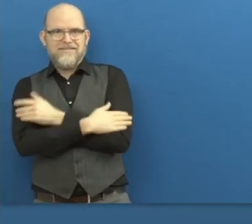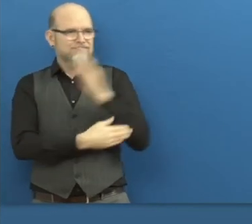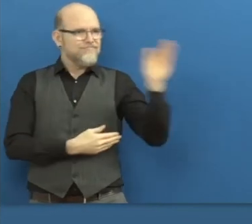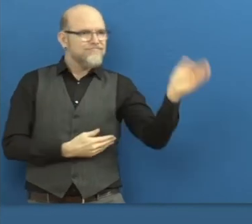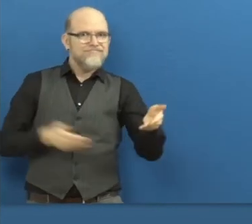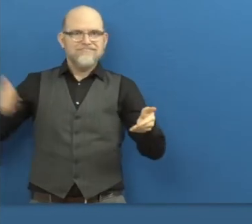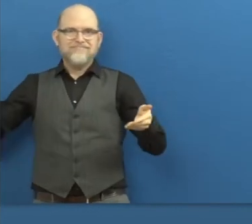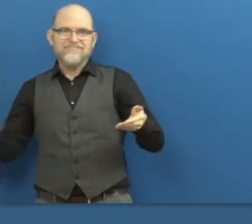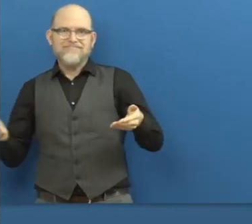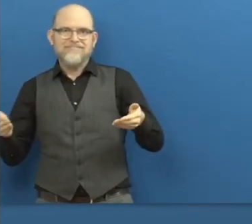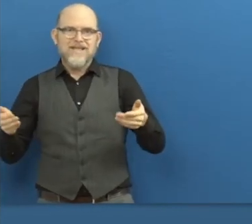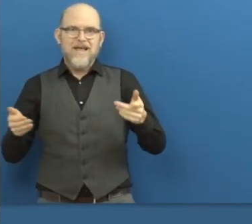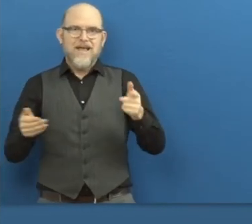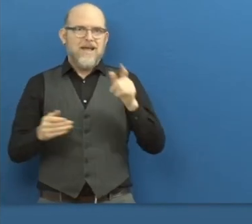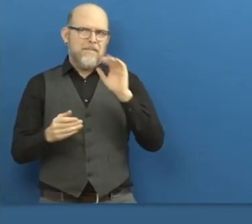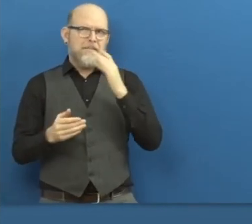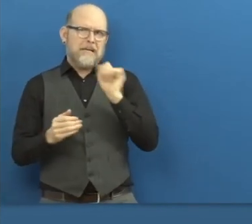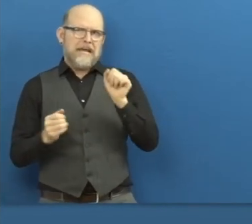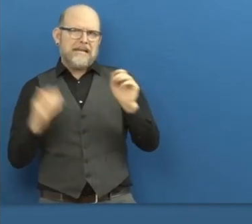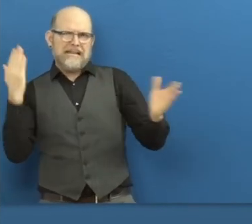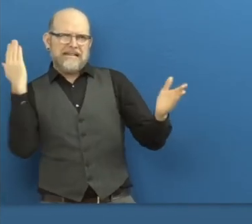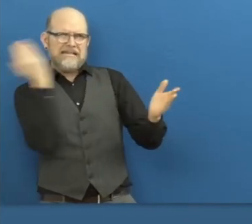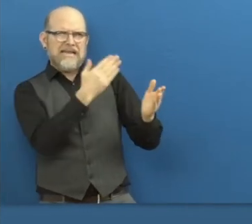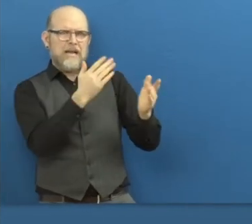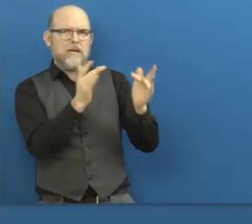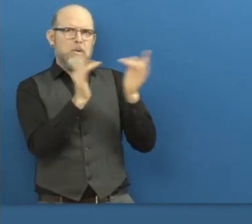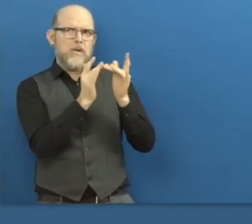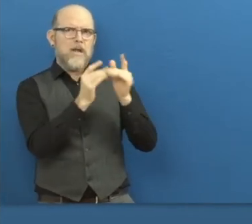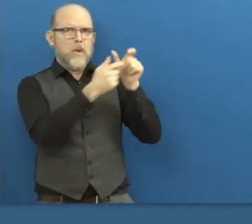is the best and then portals like these are helpful.